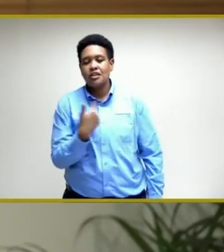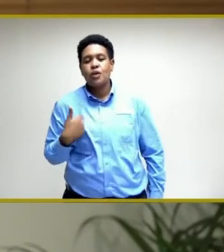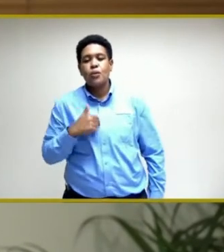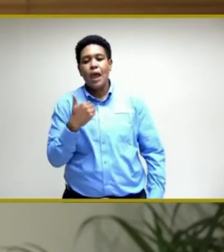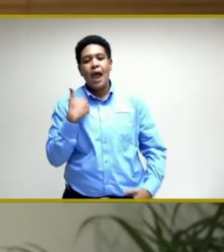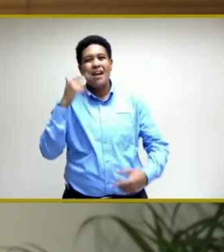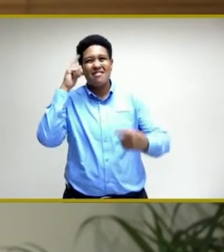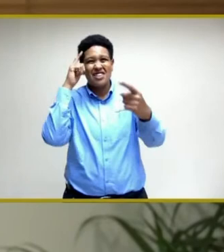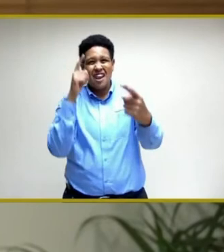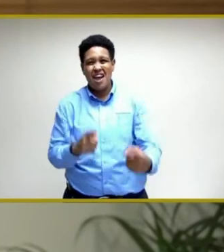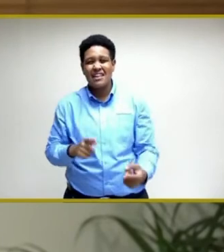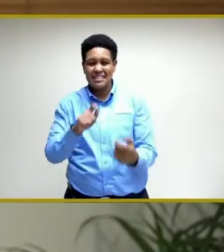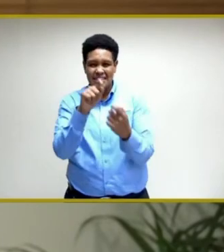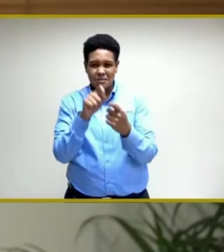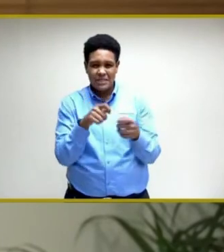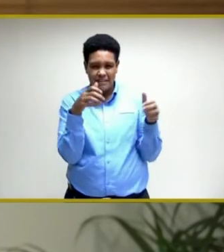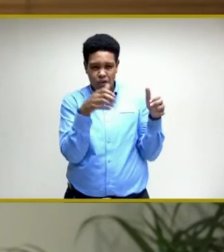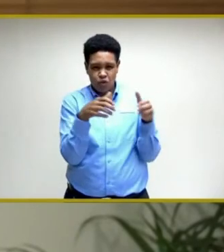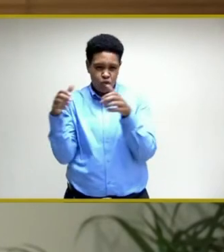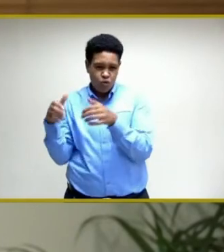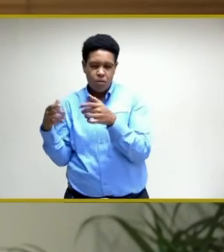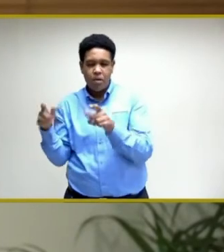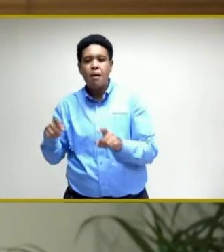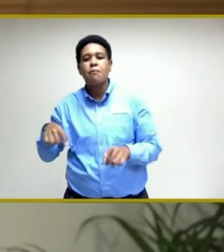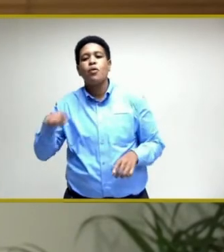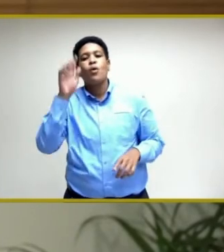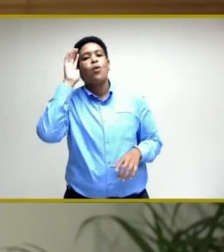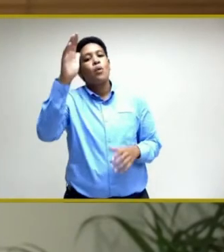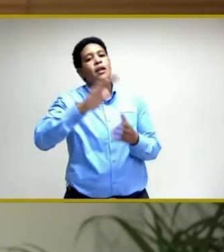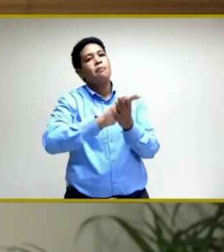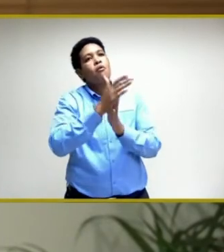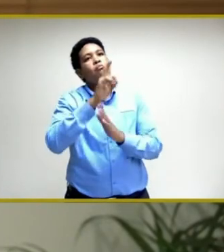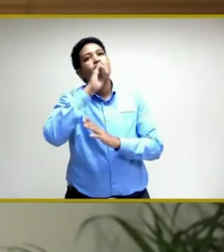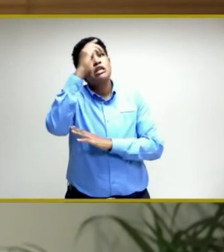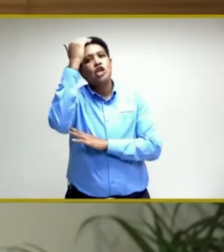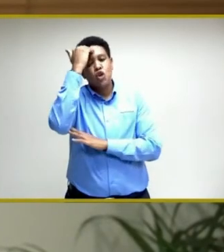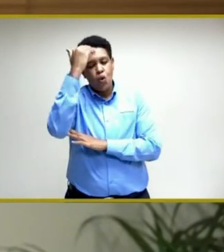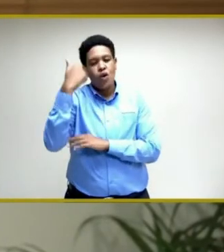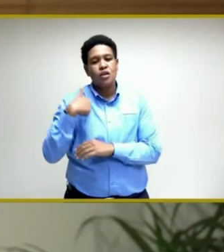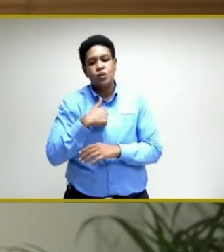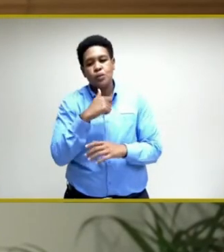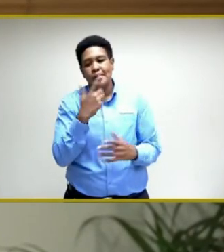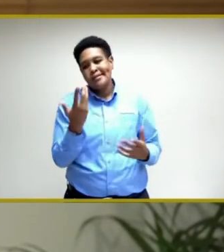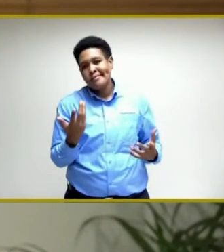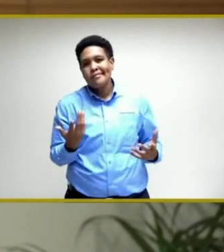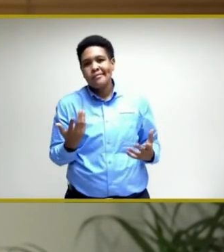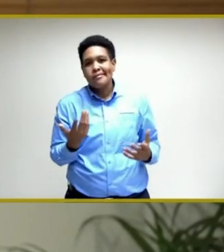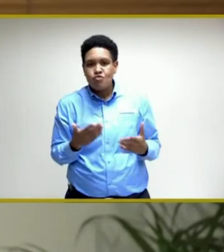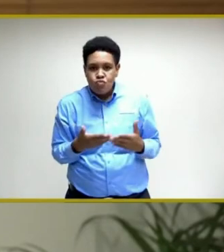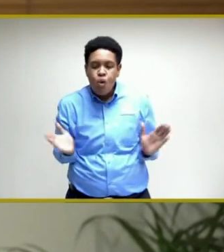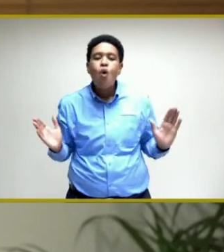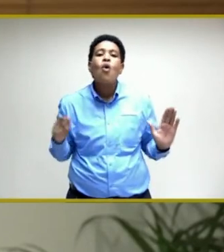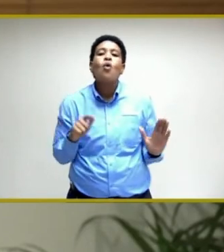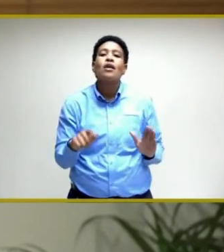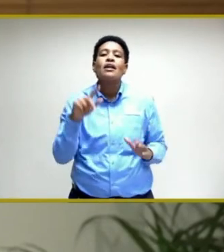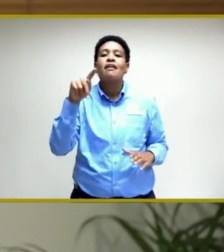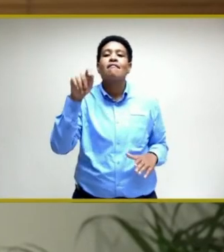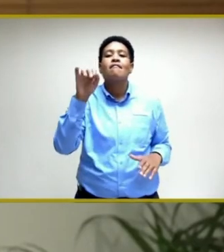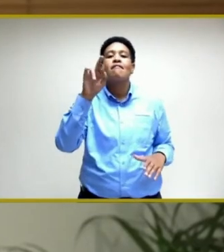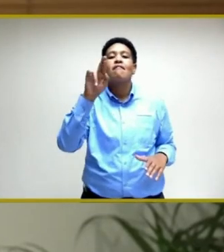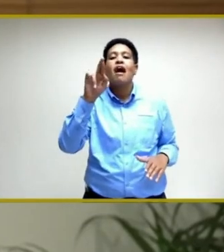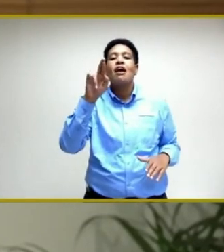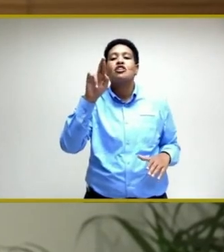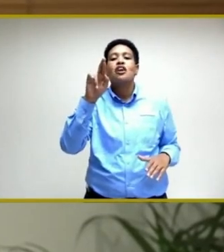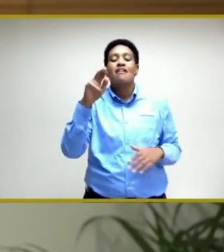have targeted specific groups and those will become known as we roll out the Pfizer vaccine